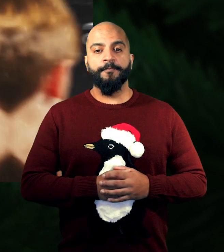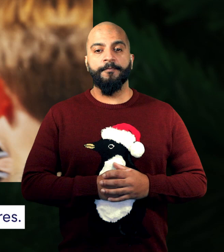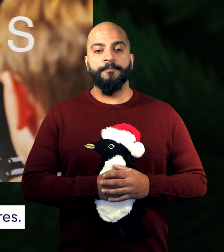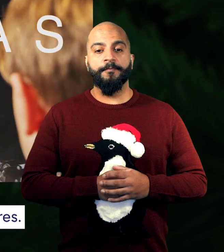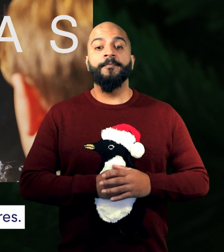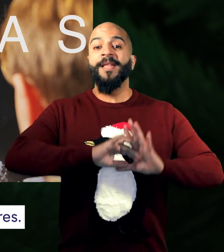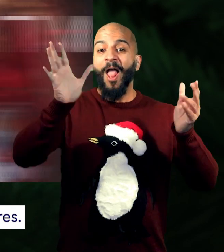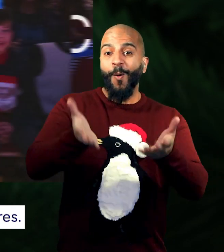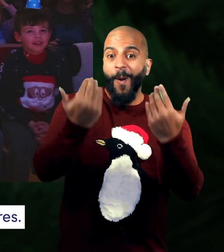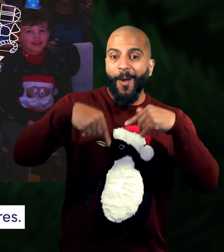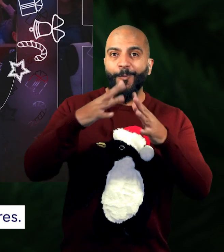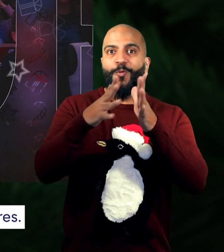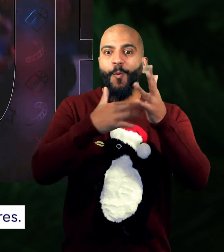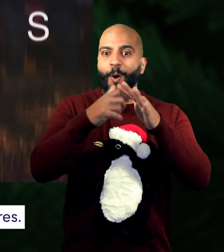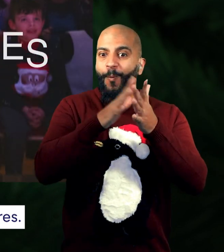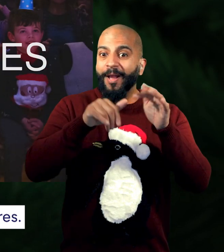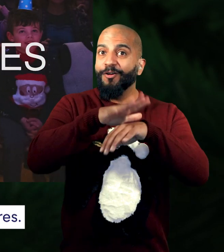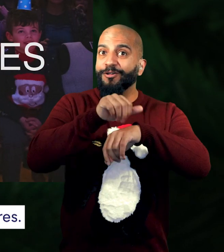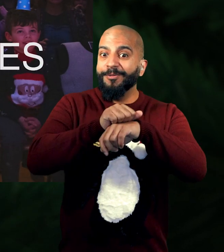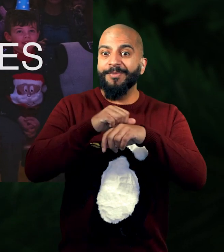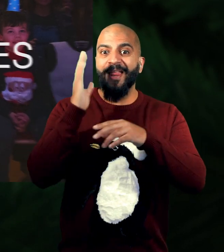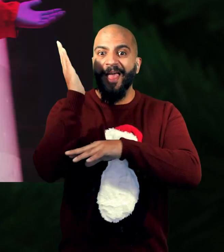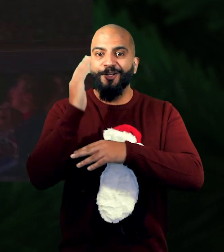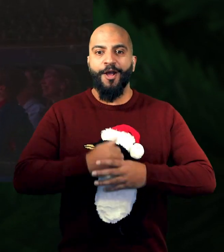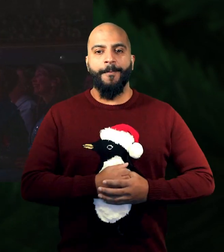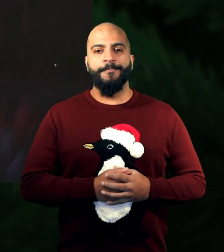Hello and welcome to the Warwick Christmas Lectures.